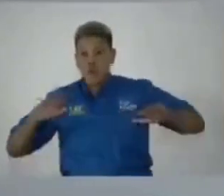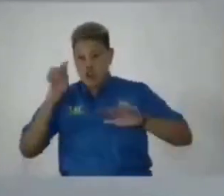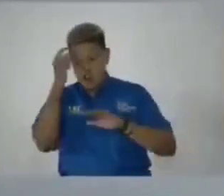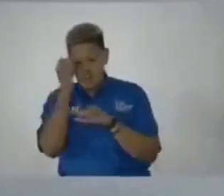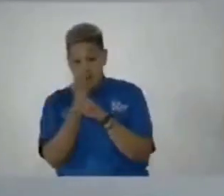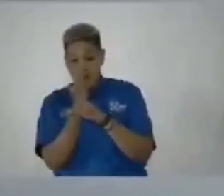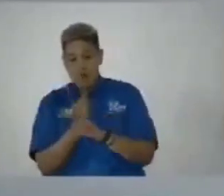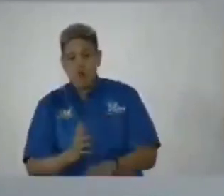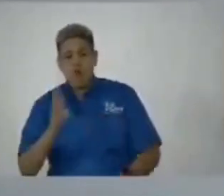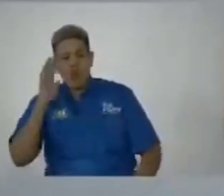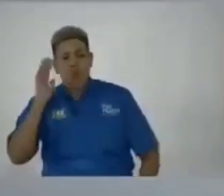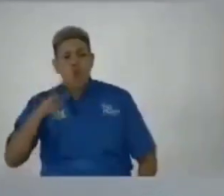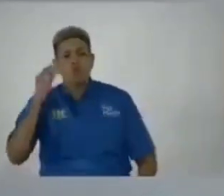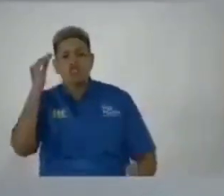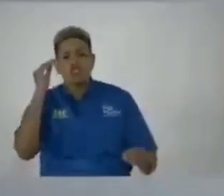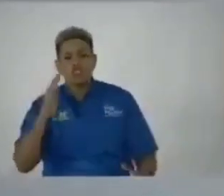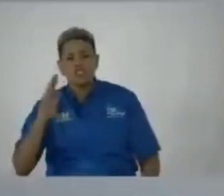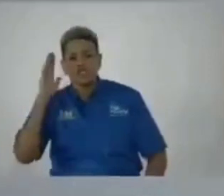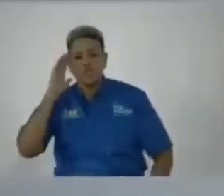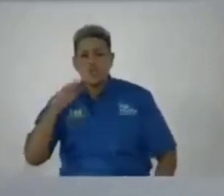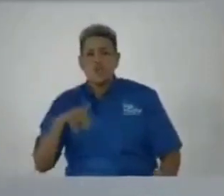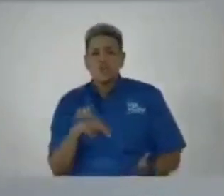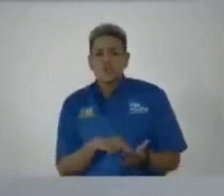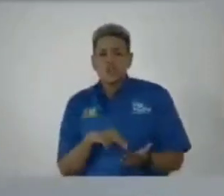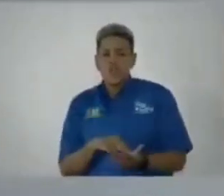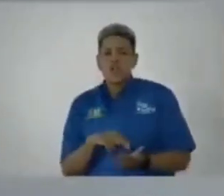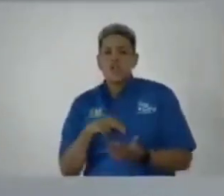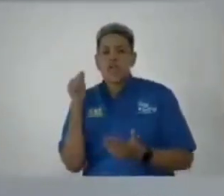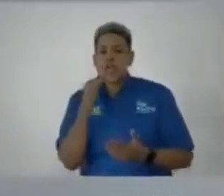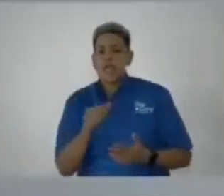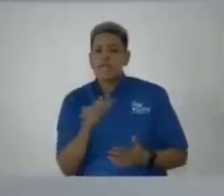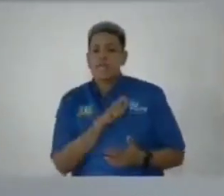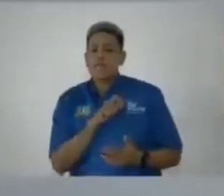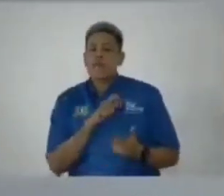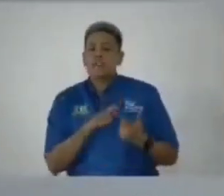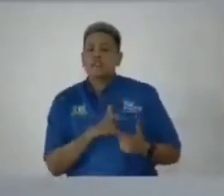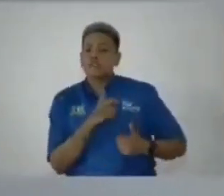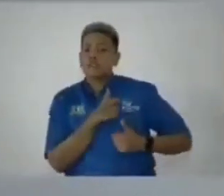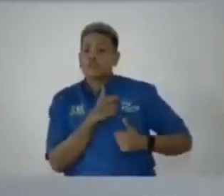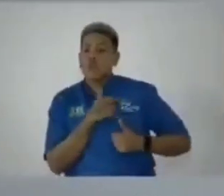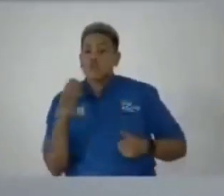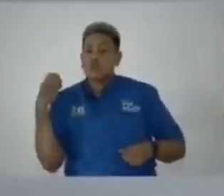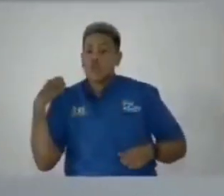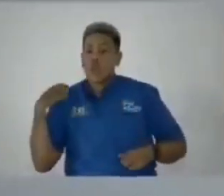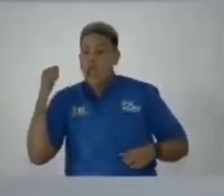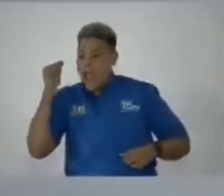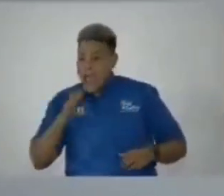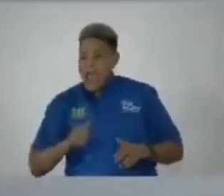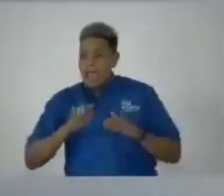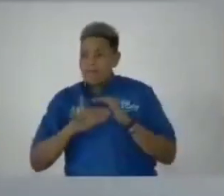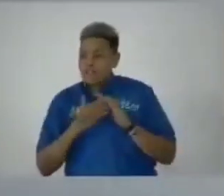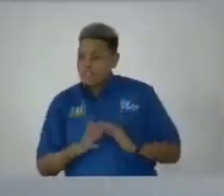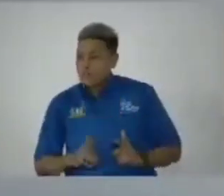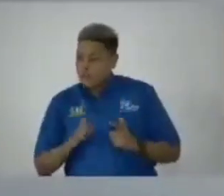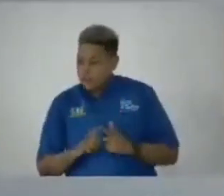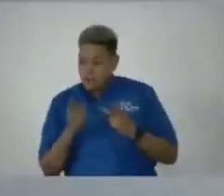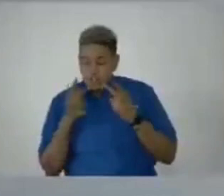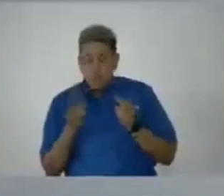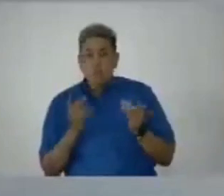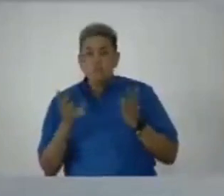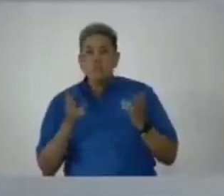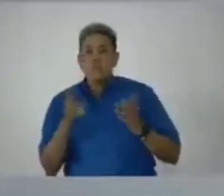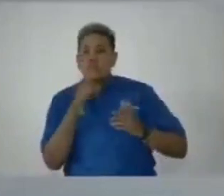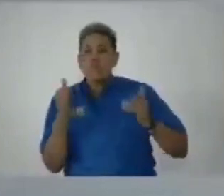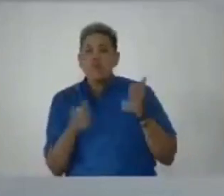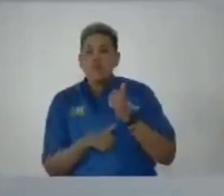every teacher every nurse every police and army officer every jamaican and public servant who